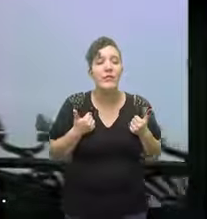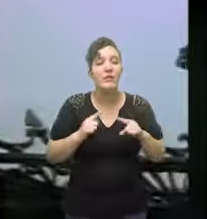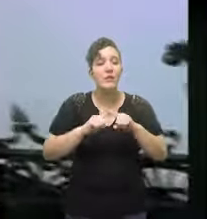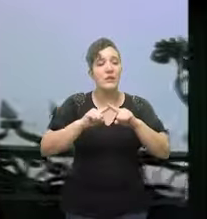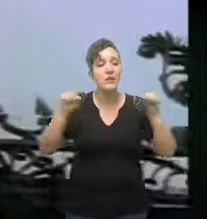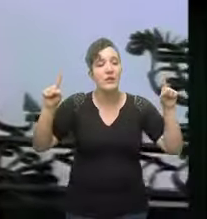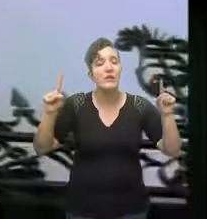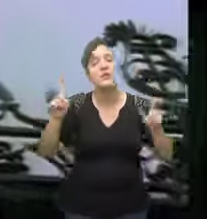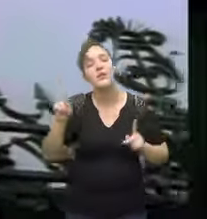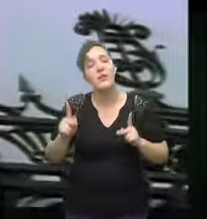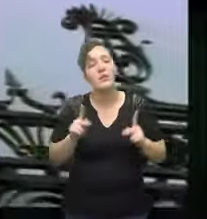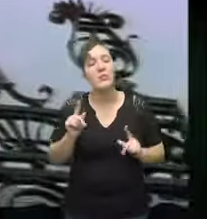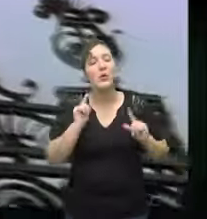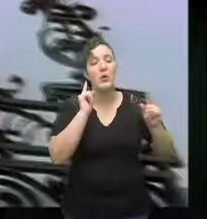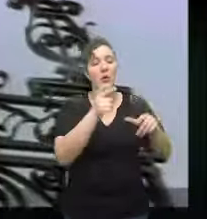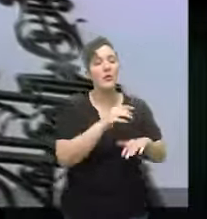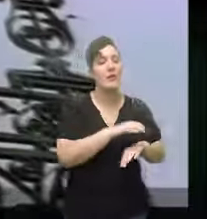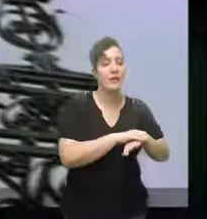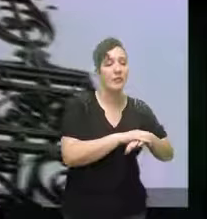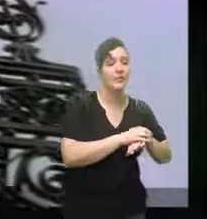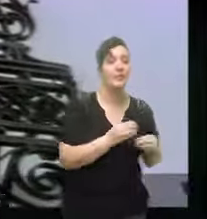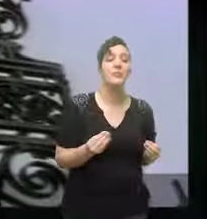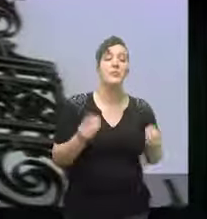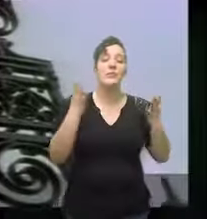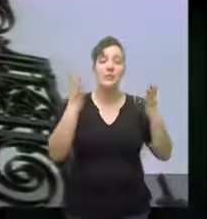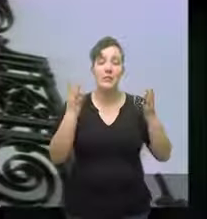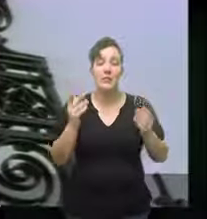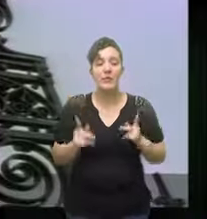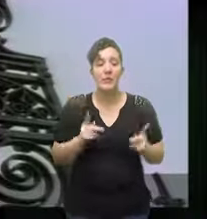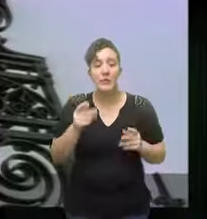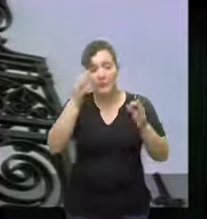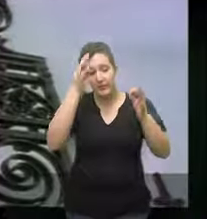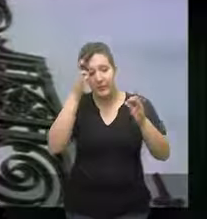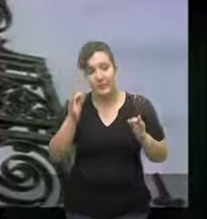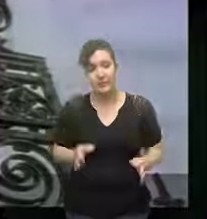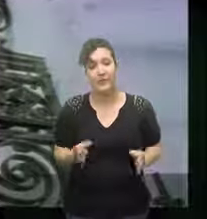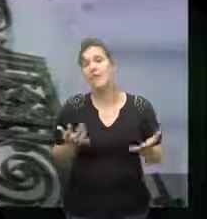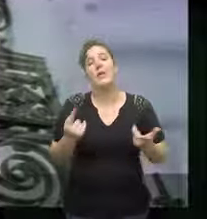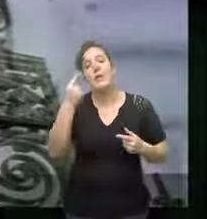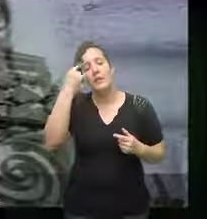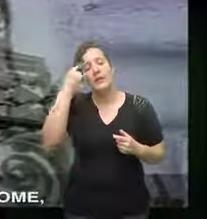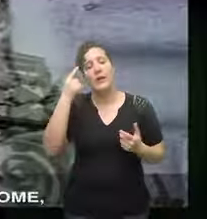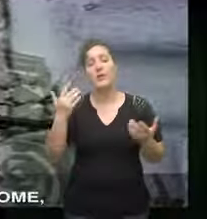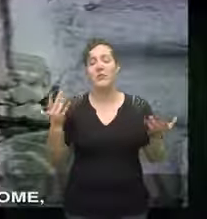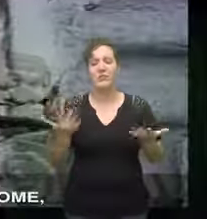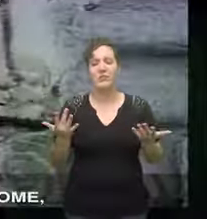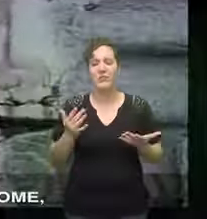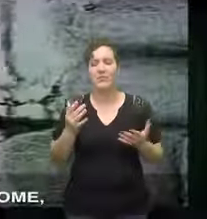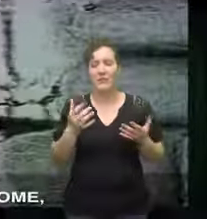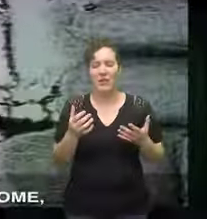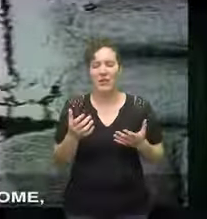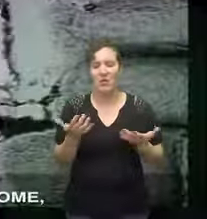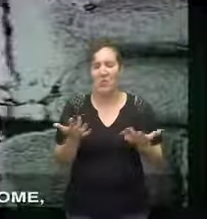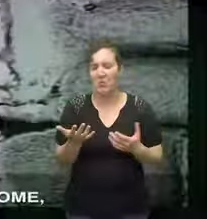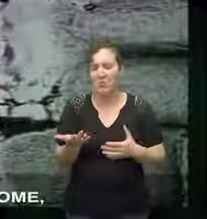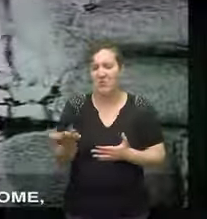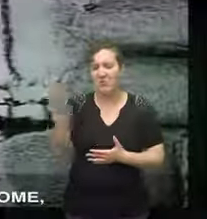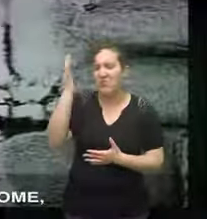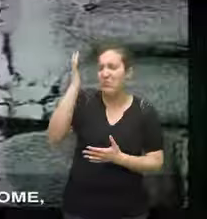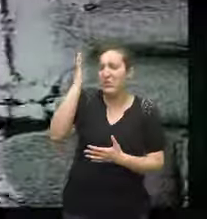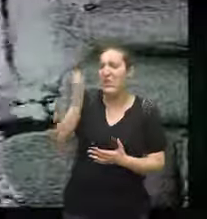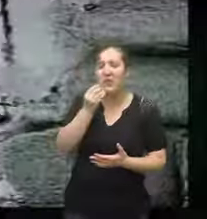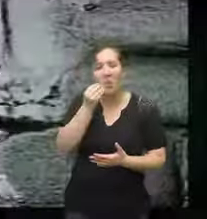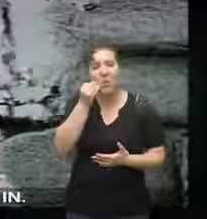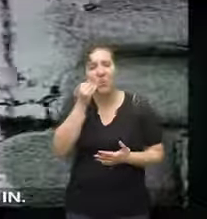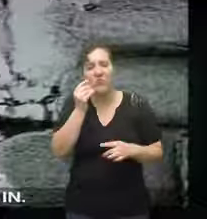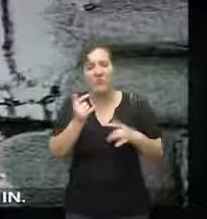new life others to England many loyalists find that even here in what they had always thought of